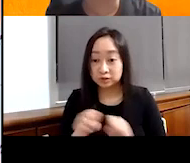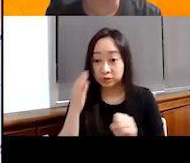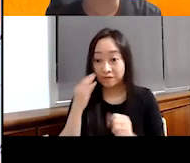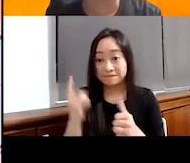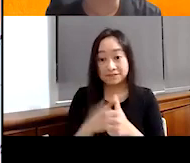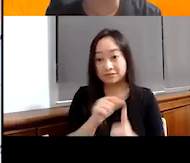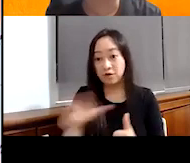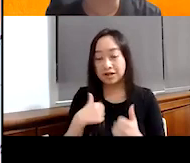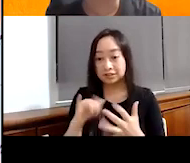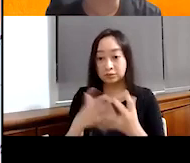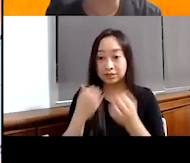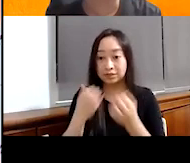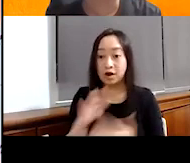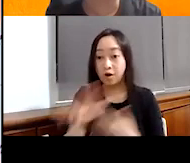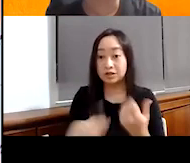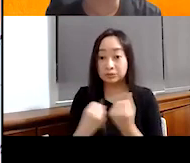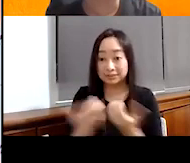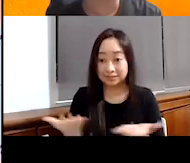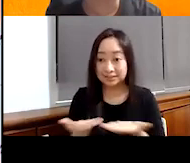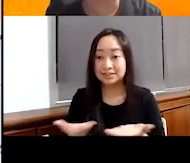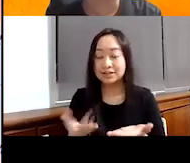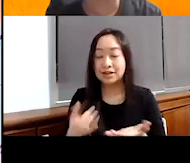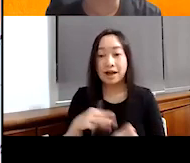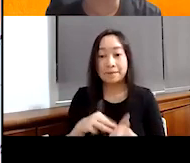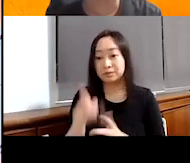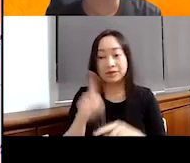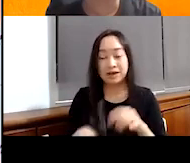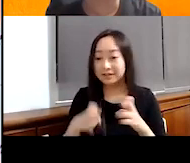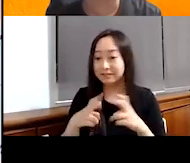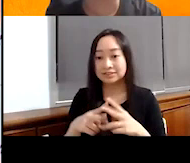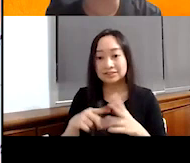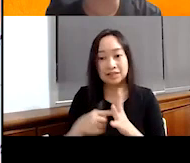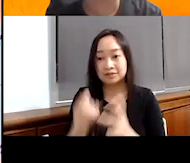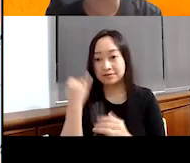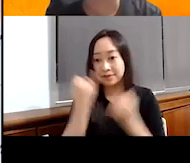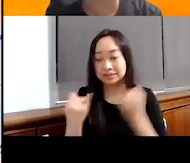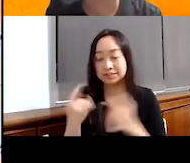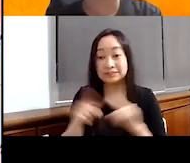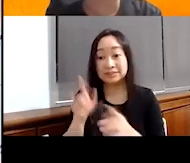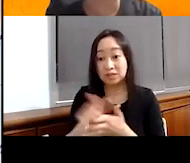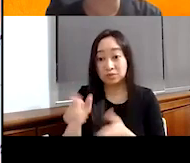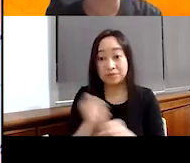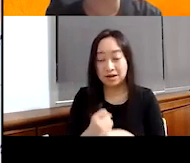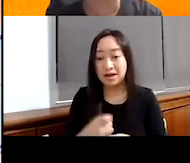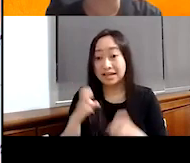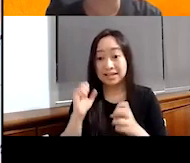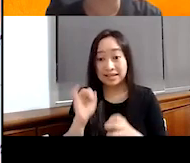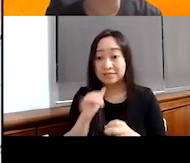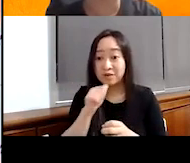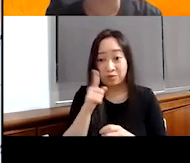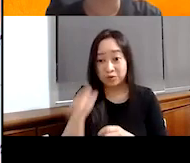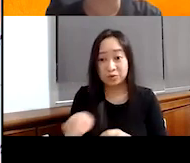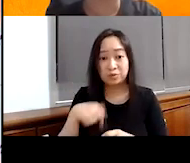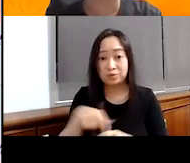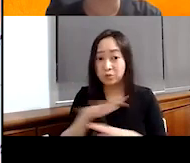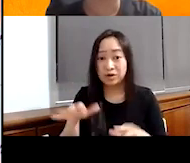of all, I just want to thank all the sponsors that are on here. I mean, you can't even begin to imagine the difference that you're making. I mean, if it wasn't for you, we wouldn't be doing